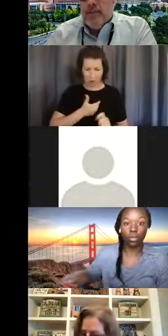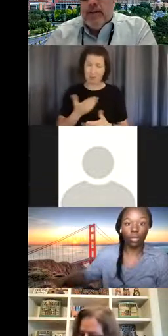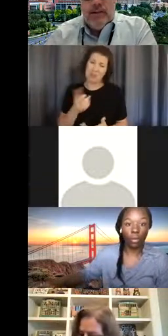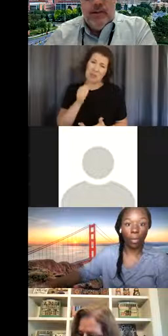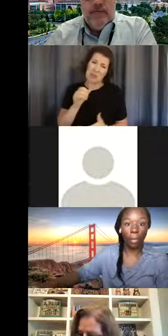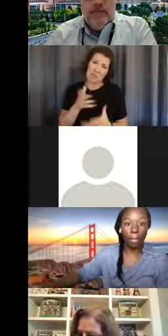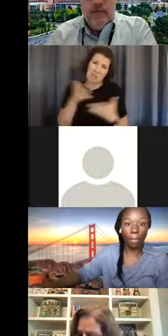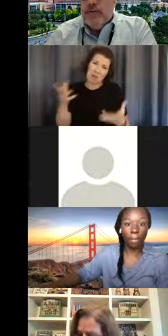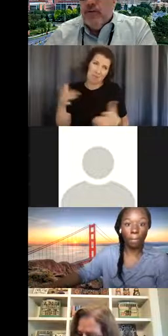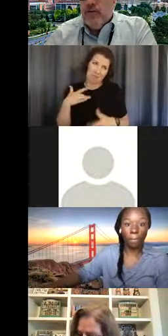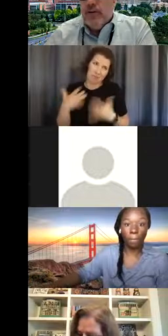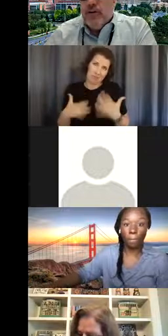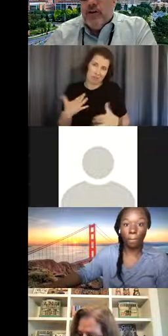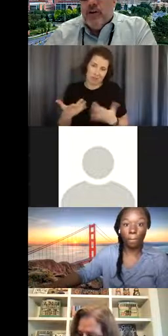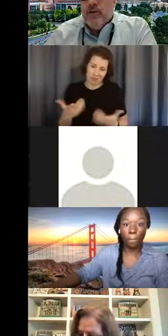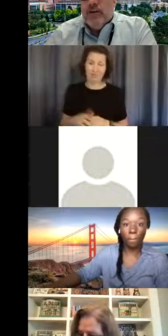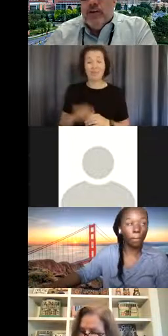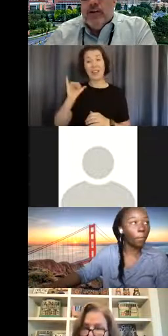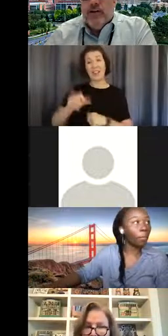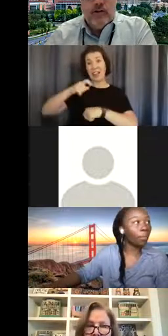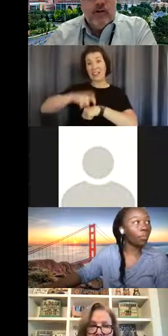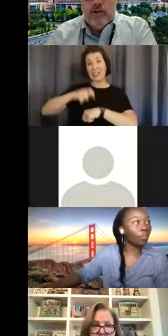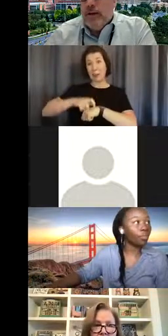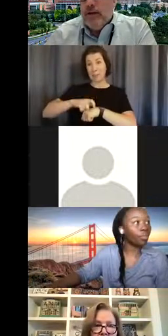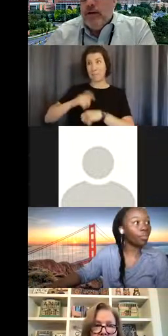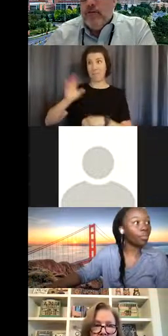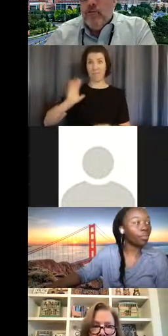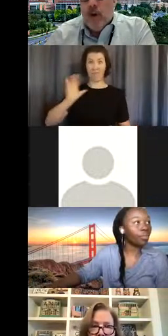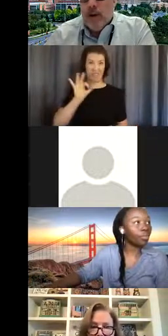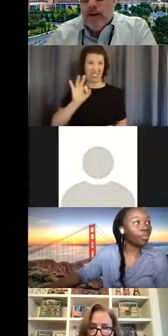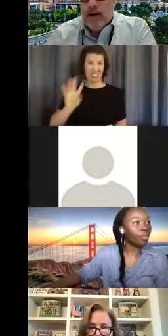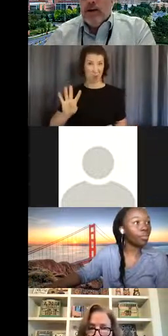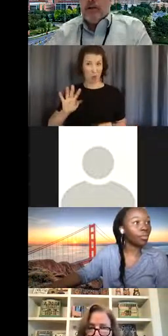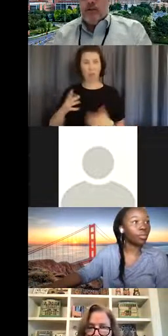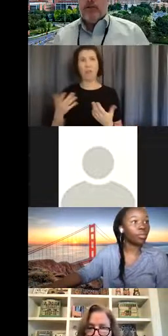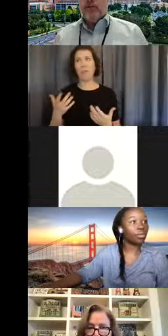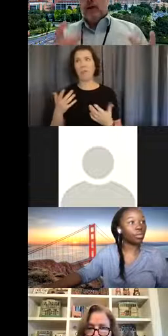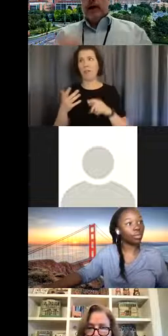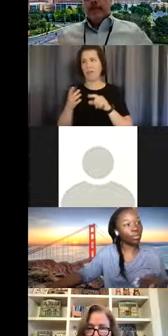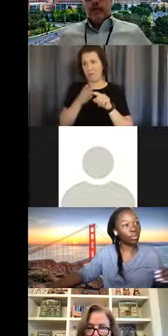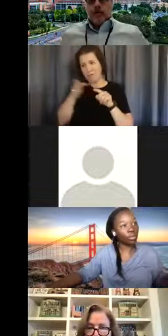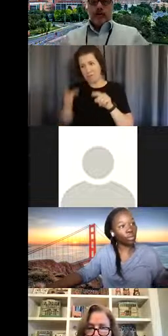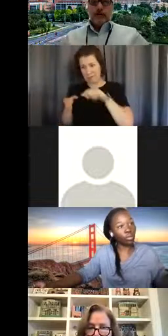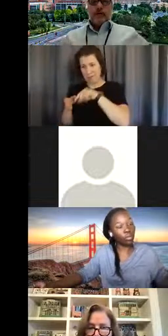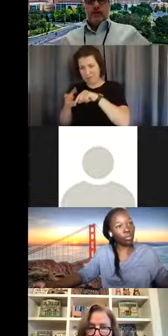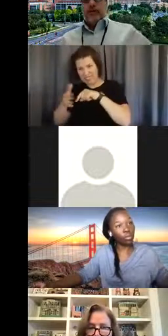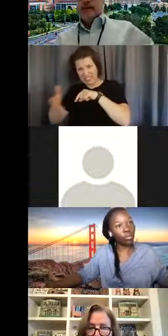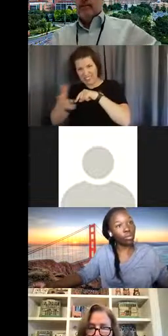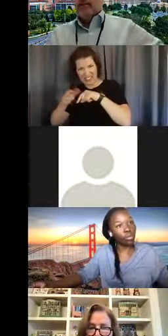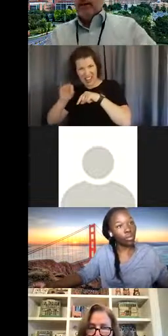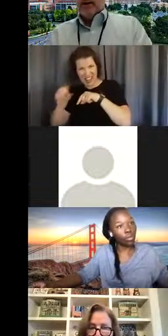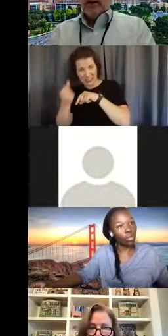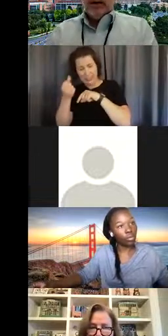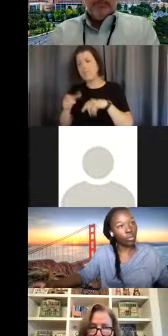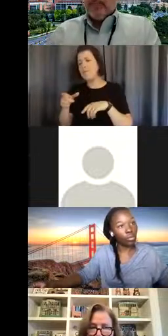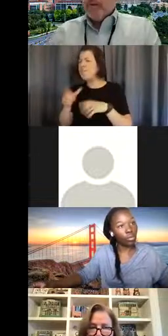time, the field of tissue engineering was just getting started. The idea of growing a tissue in a laboratory and using that